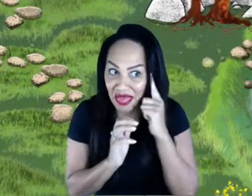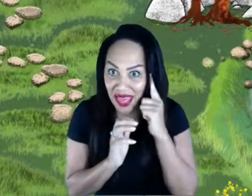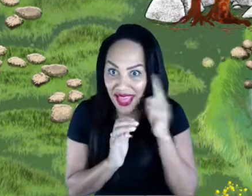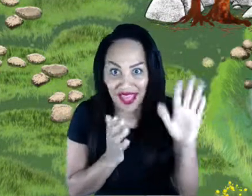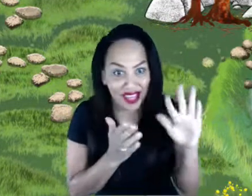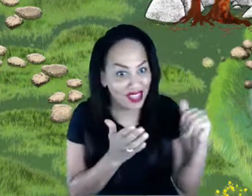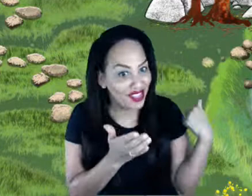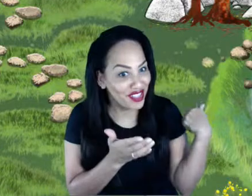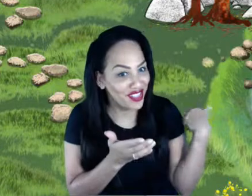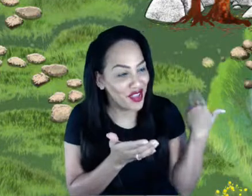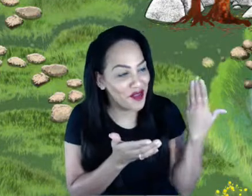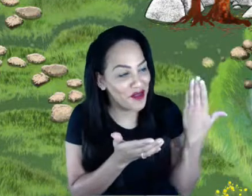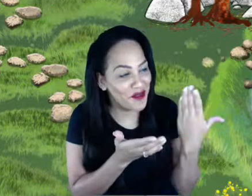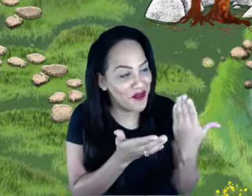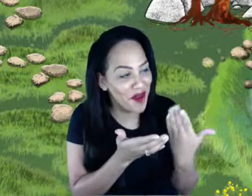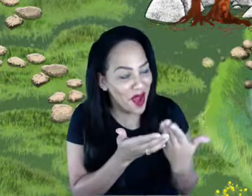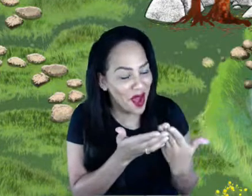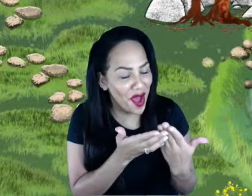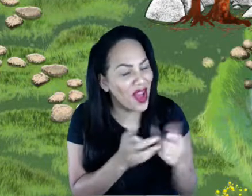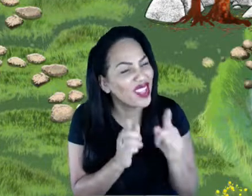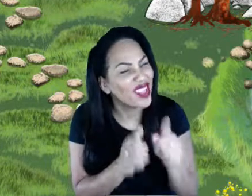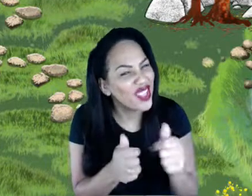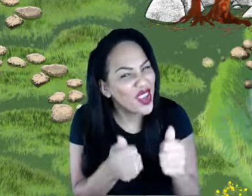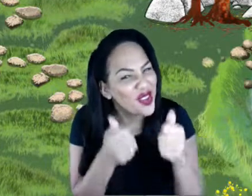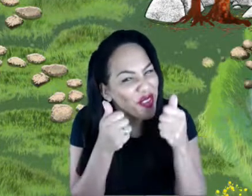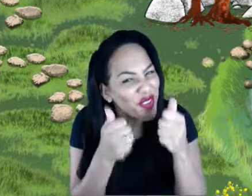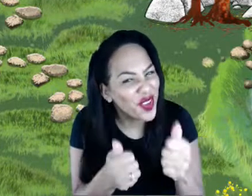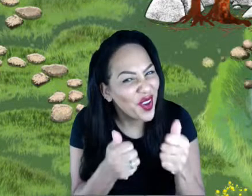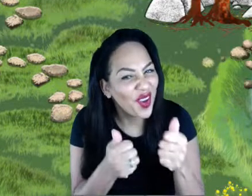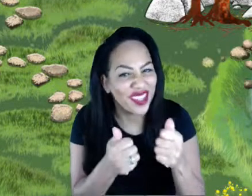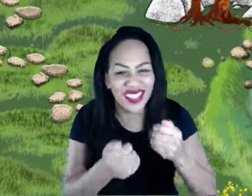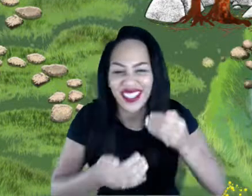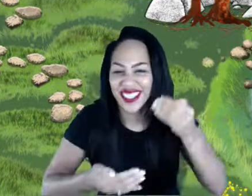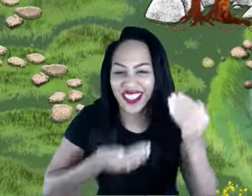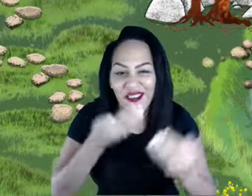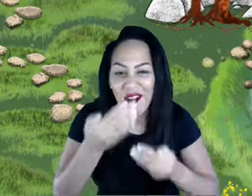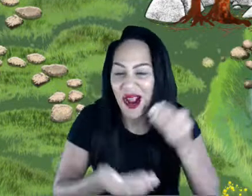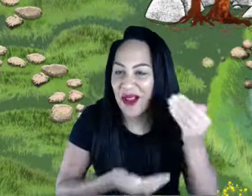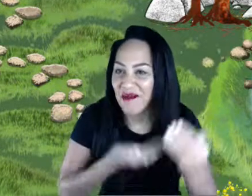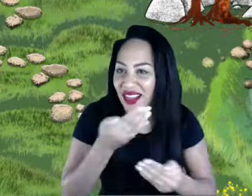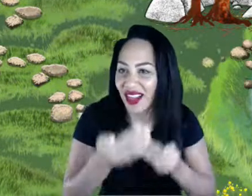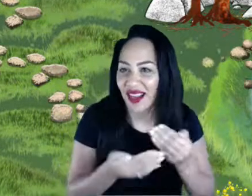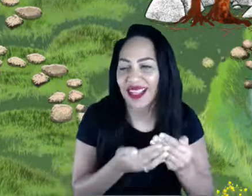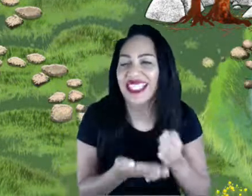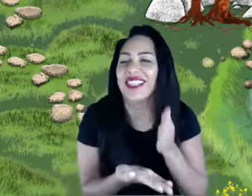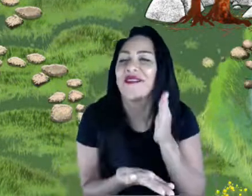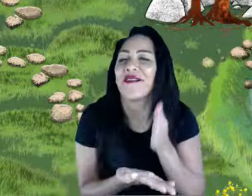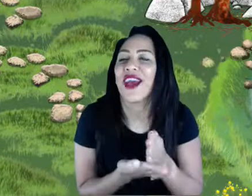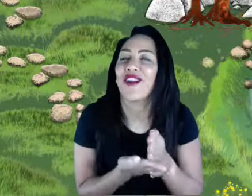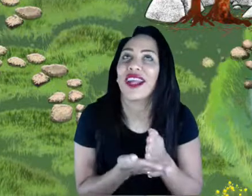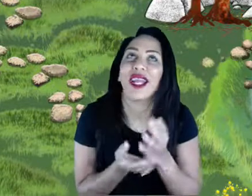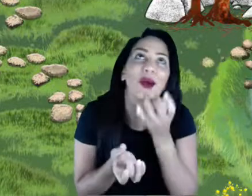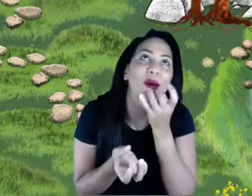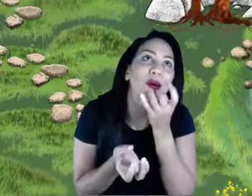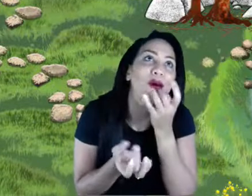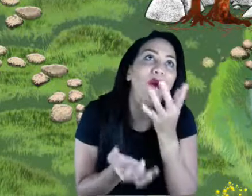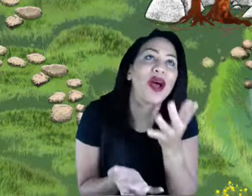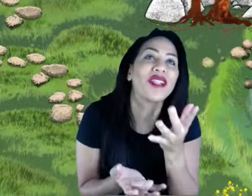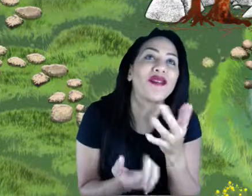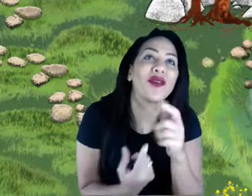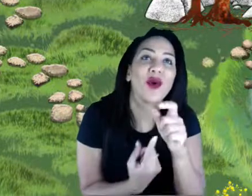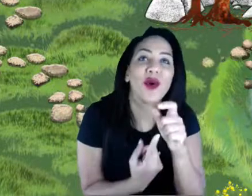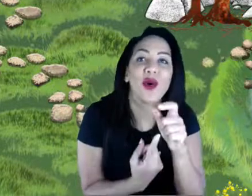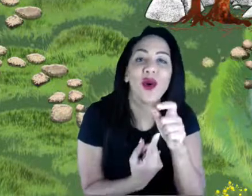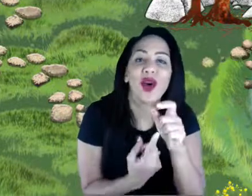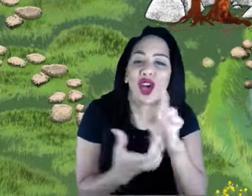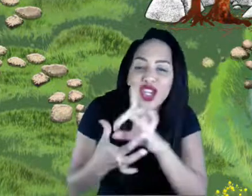good in describing it. But it's a very wonderful communal experience to